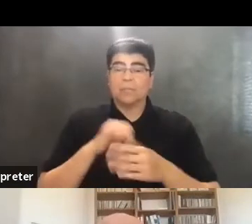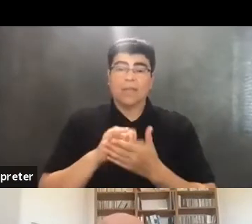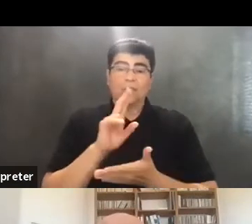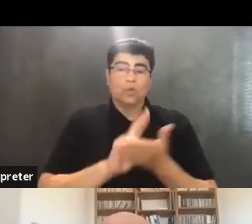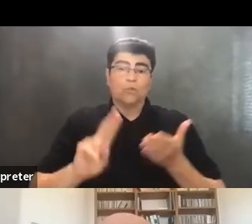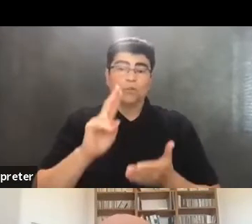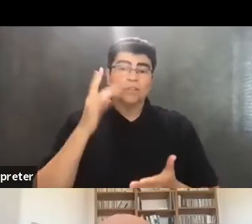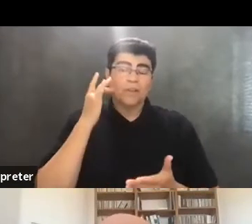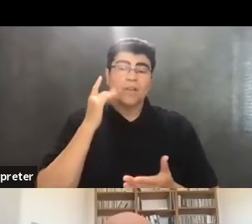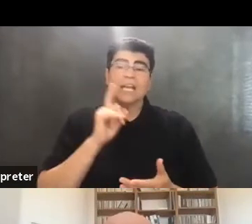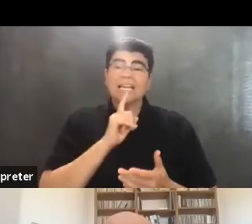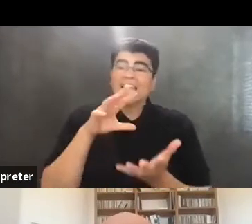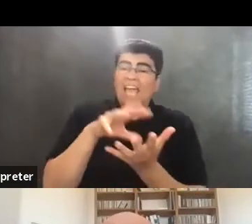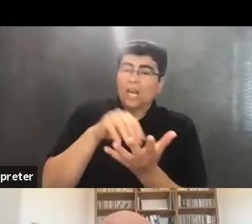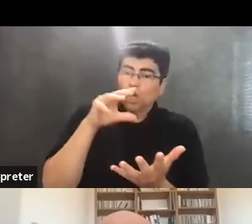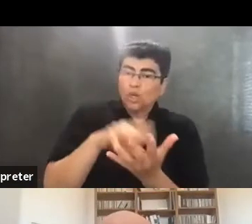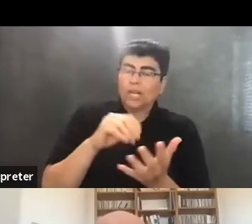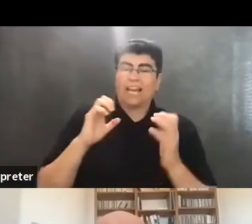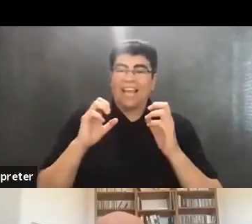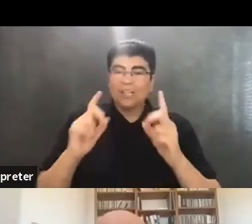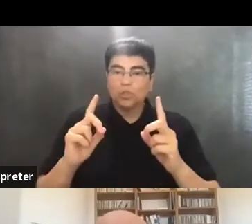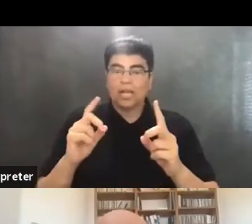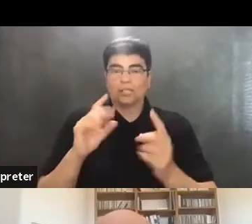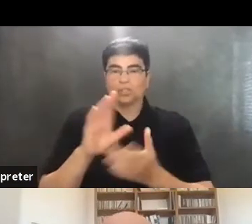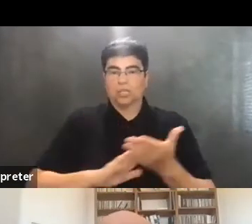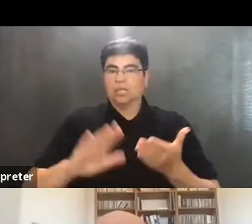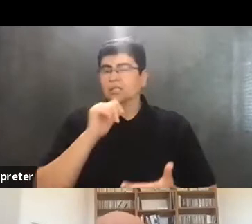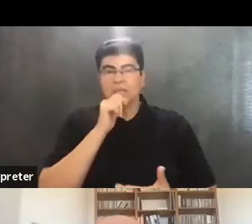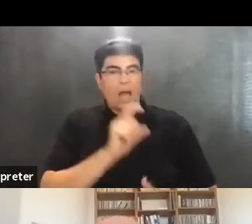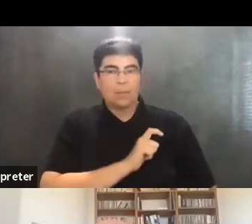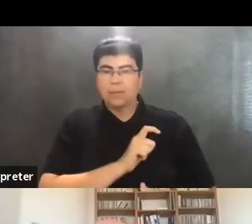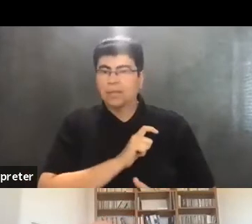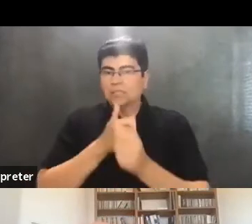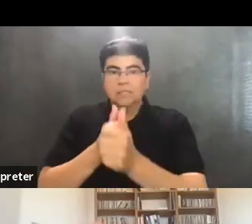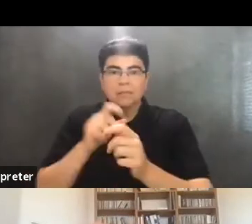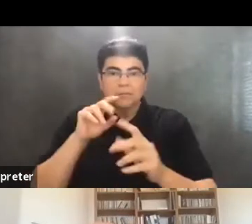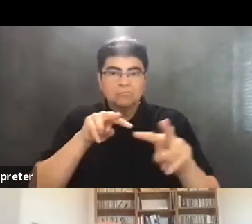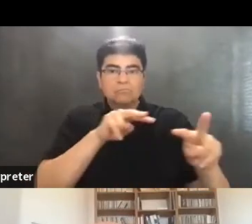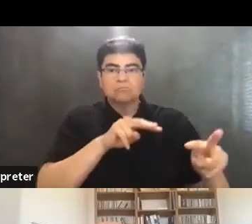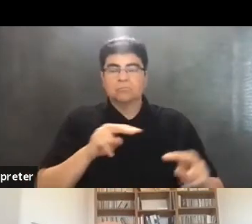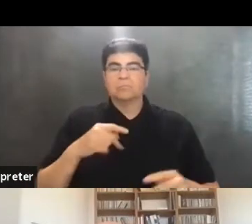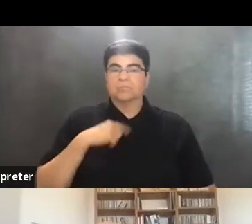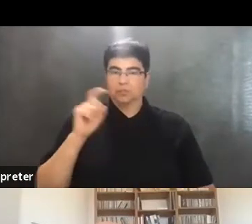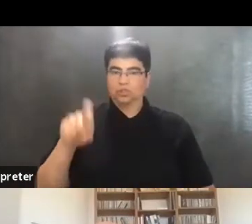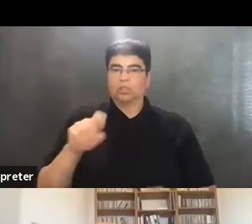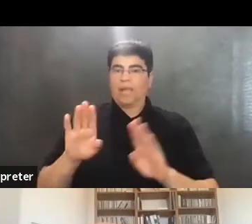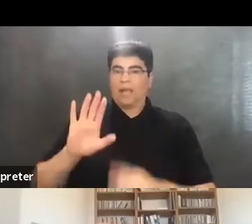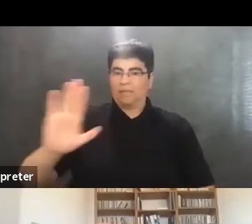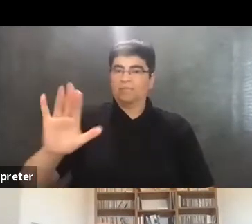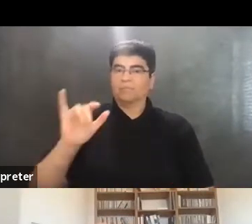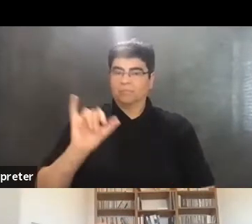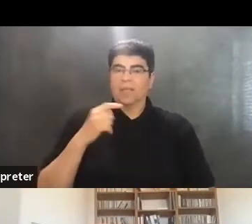is a learning and educational institution, not a policing institution, and it should behave accordingly.